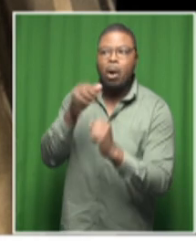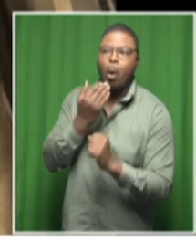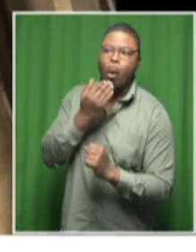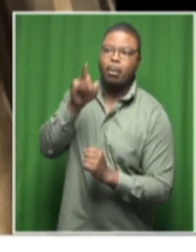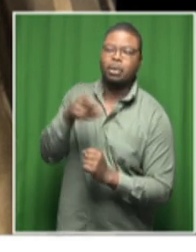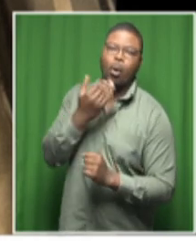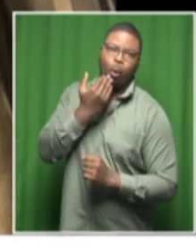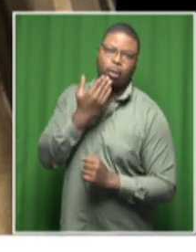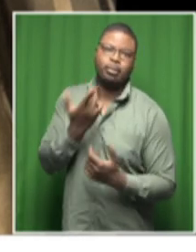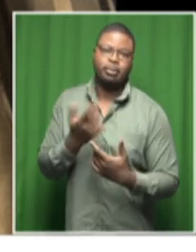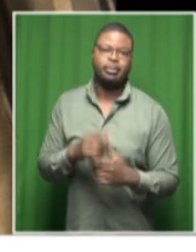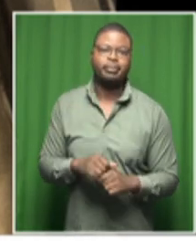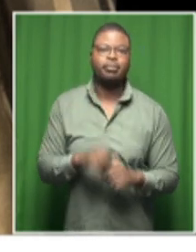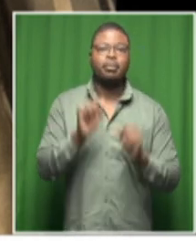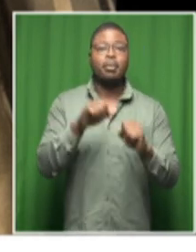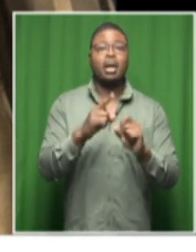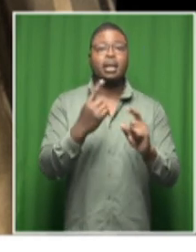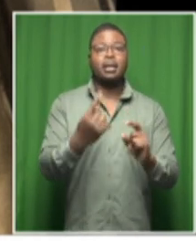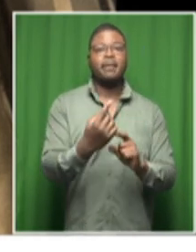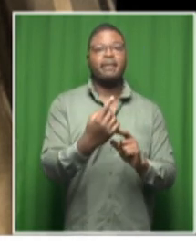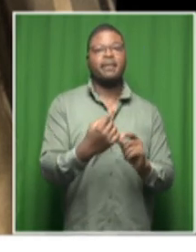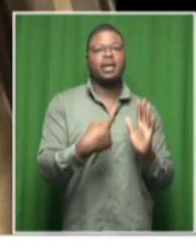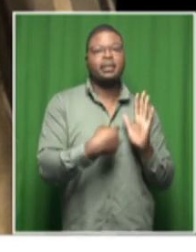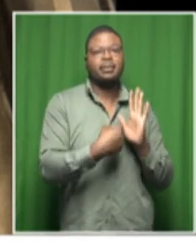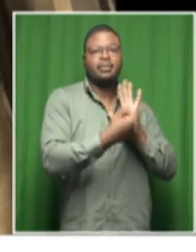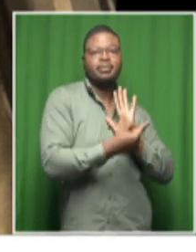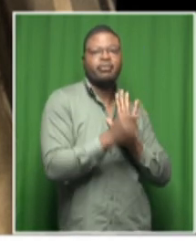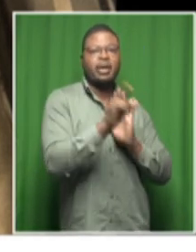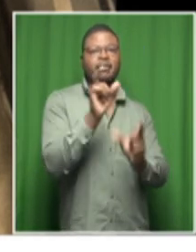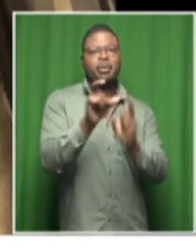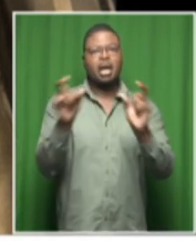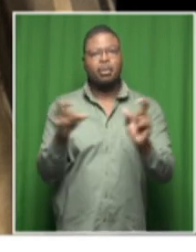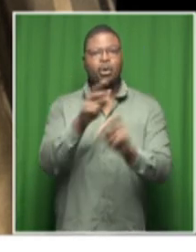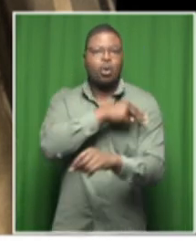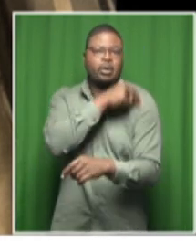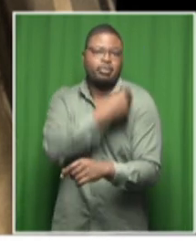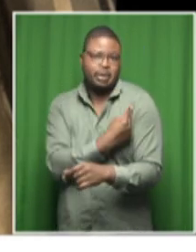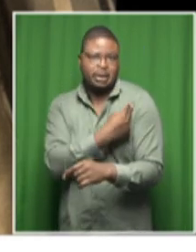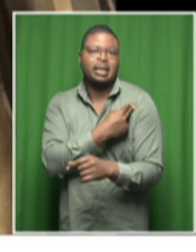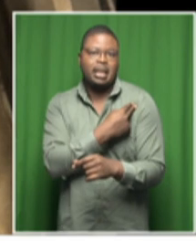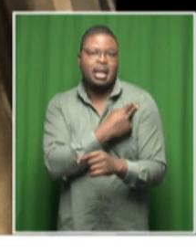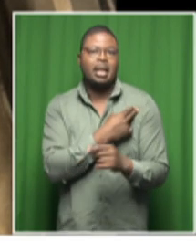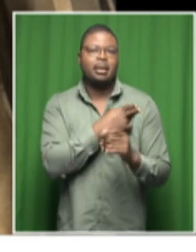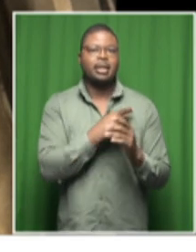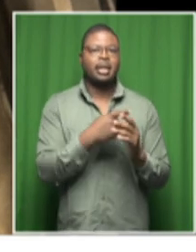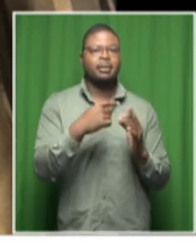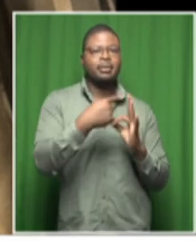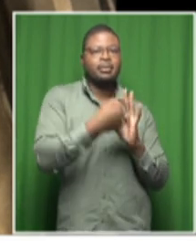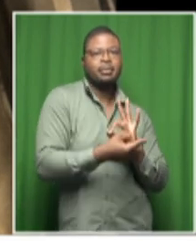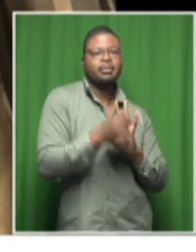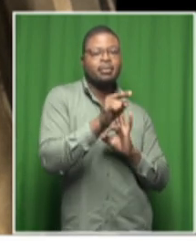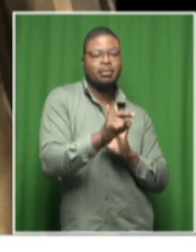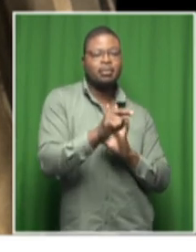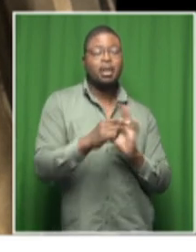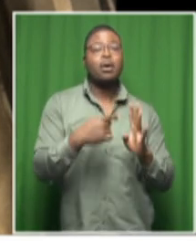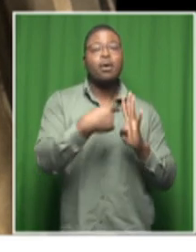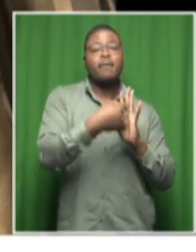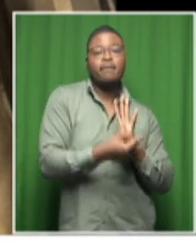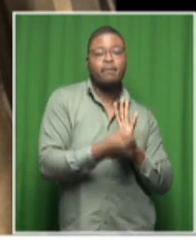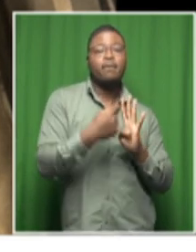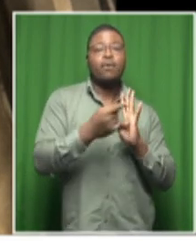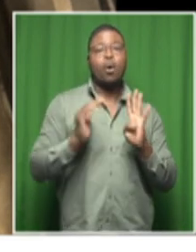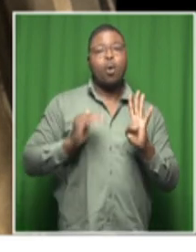females and two males and others depending on their injuries have been